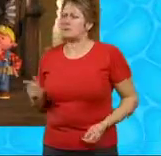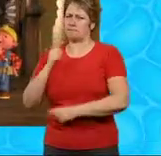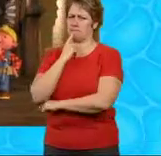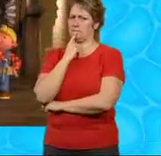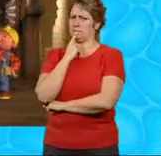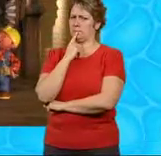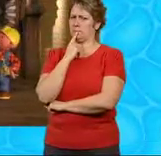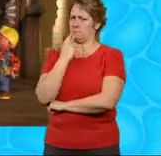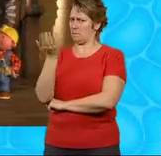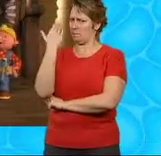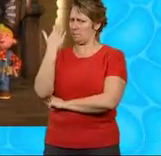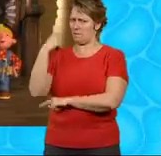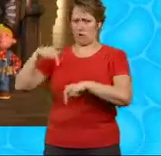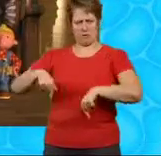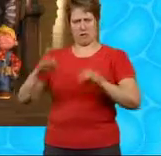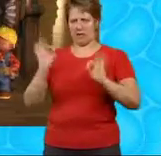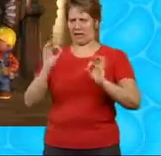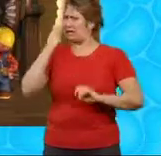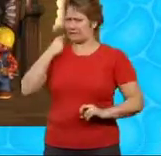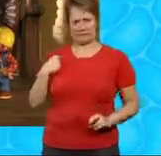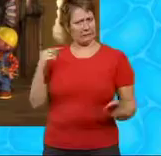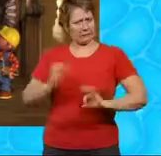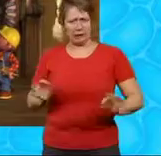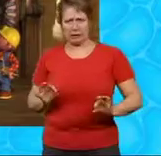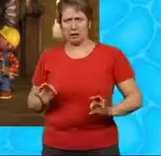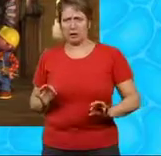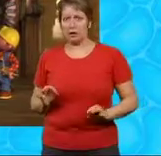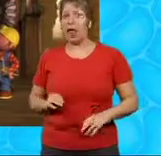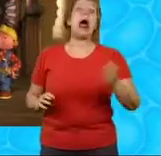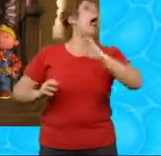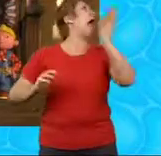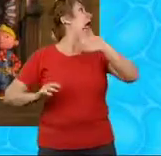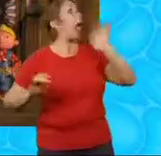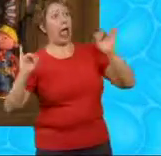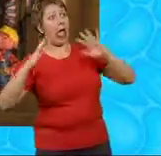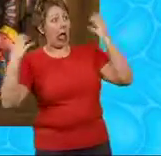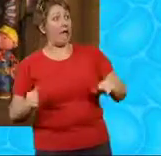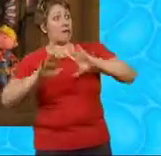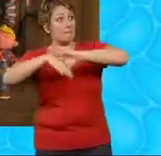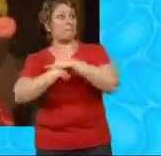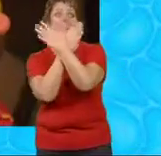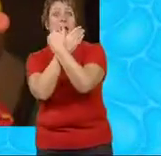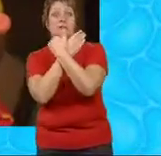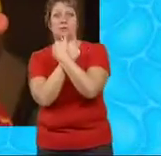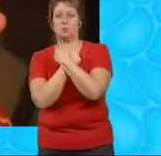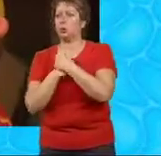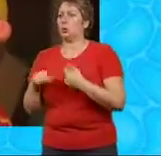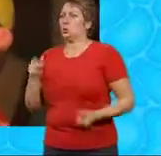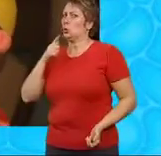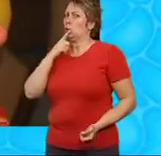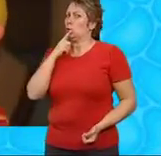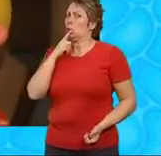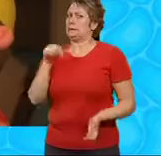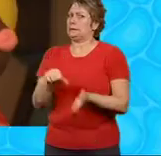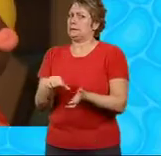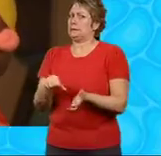they definitely weren't here yesterday Hey everyone, we've got bats! This could be